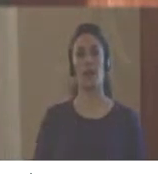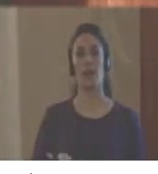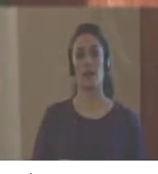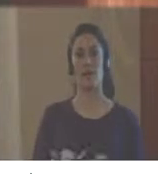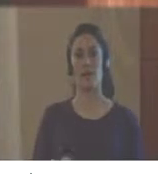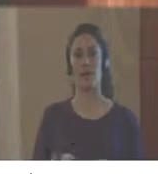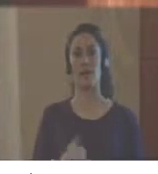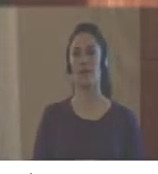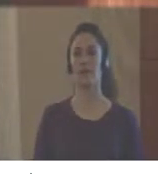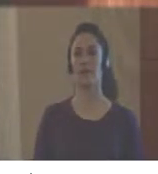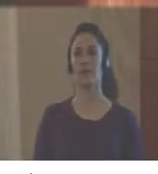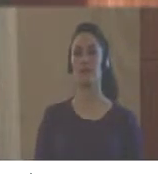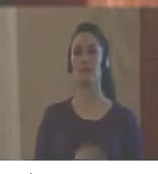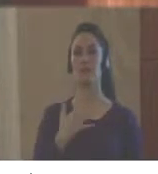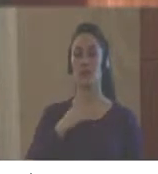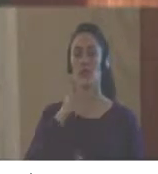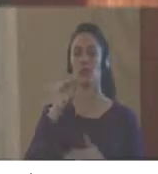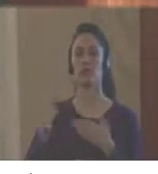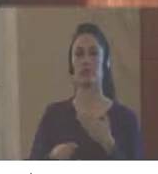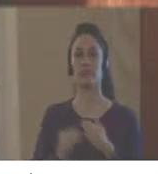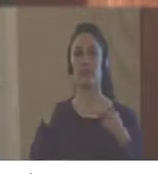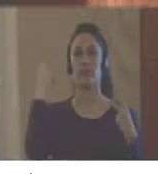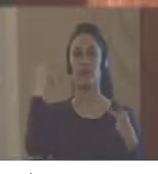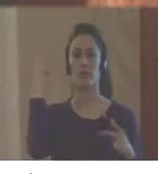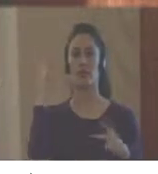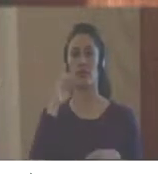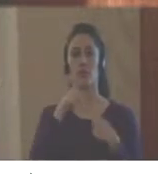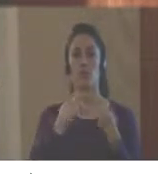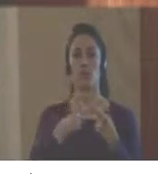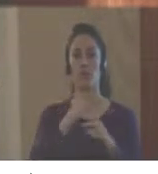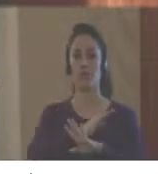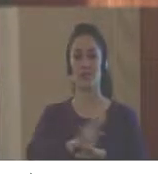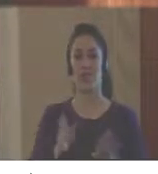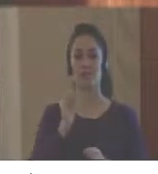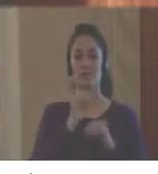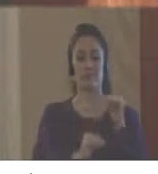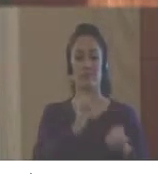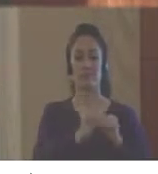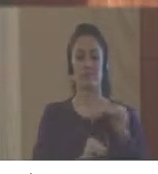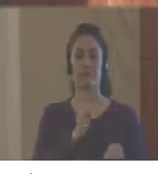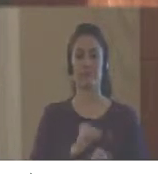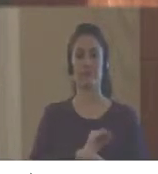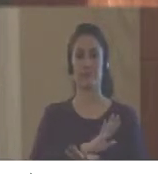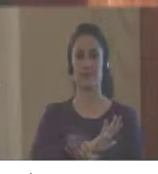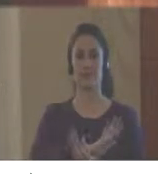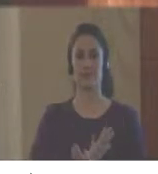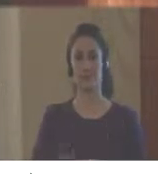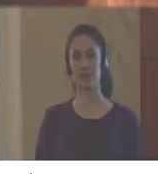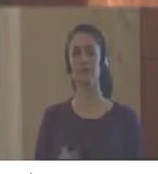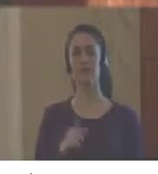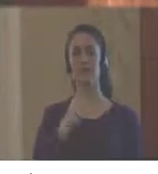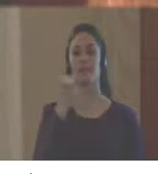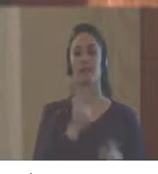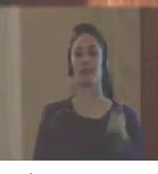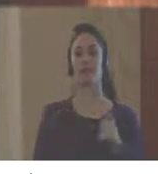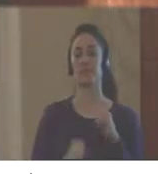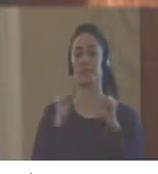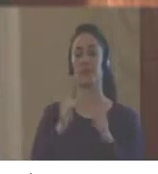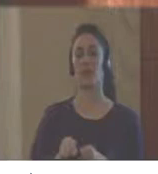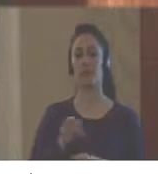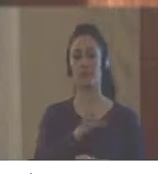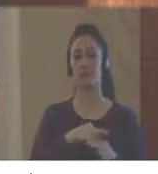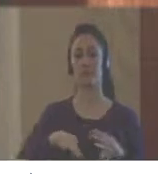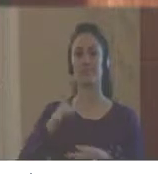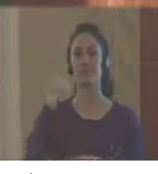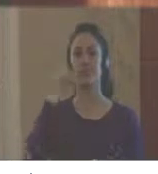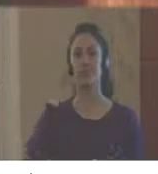we were also talking about implementing the policy, and once it's designed, you implement it, and then he was